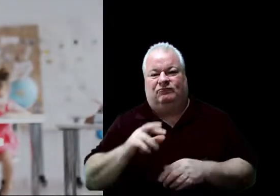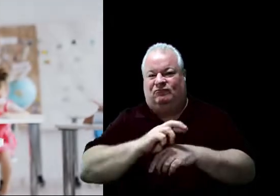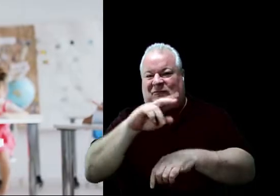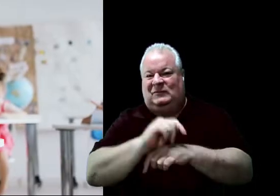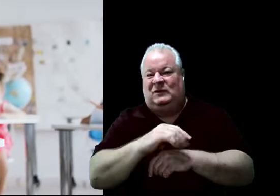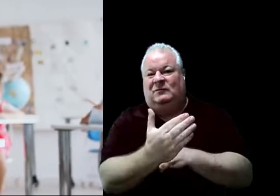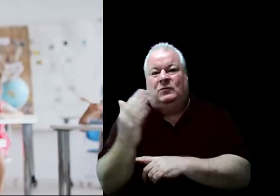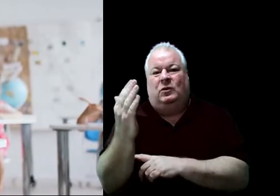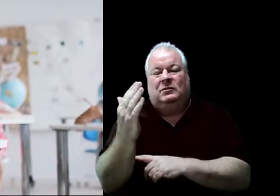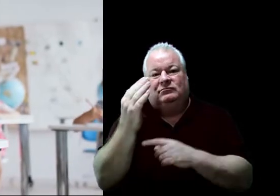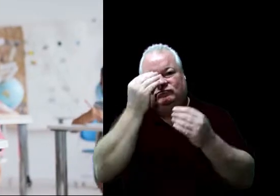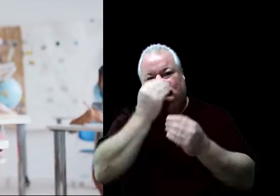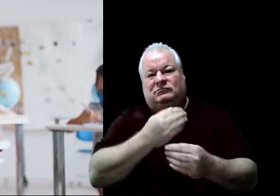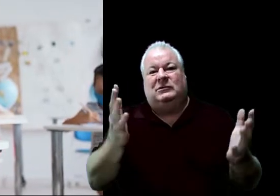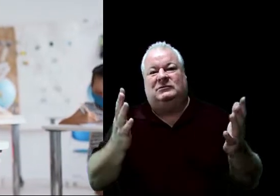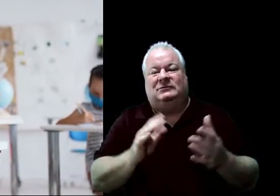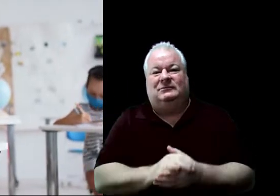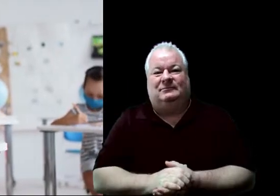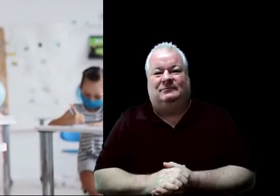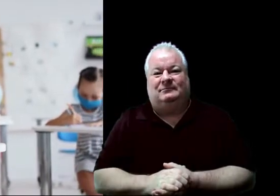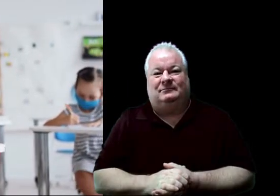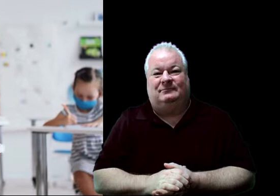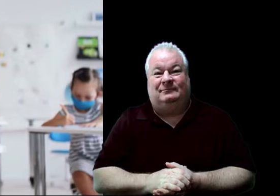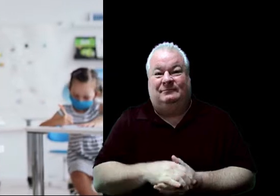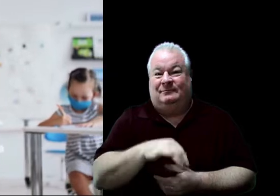Raymond Temple Morning Announcements